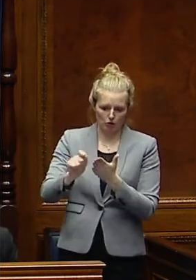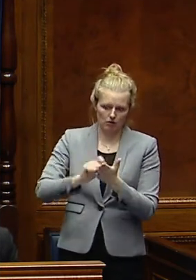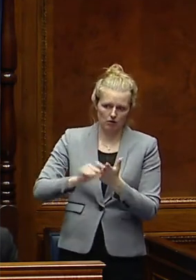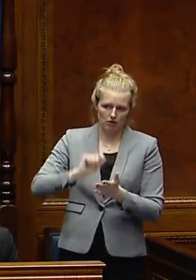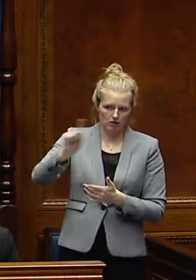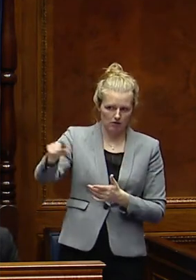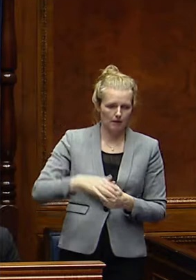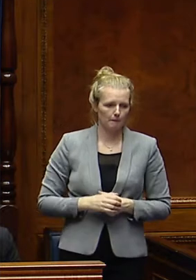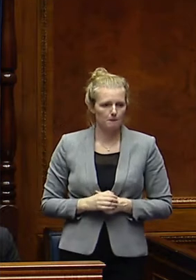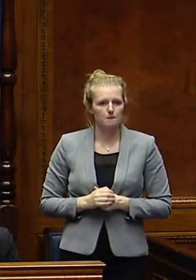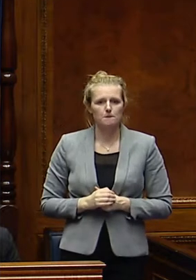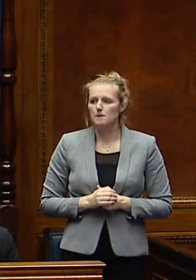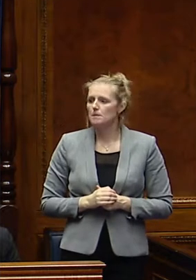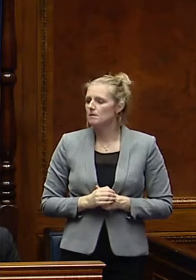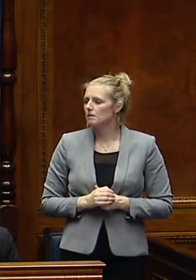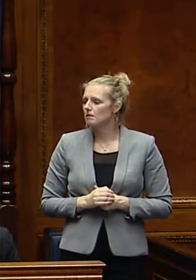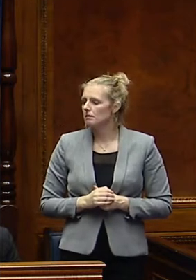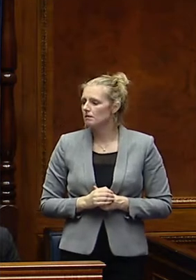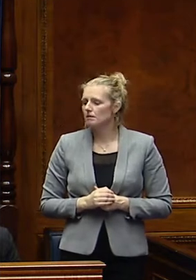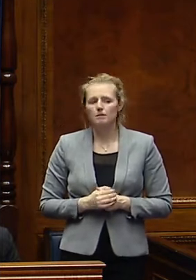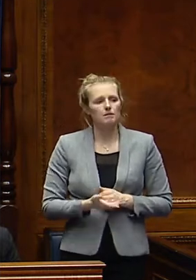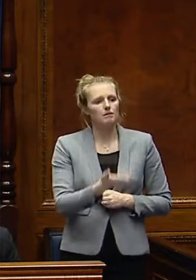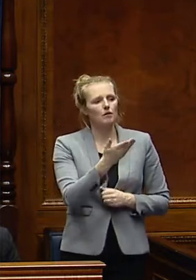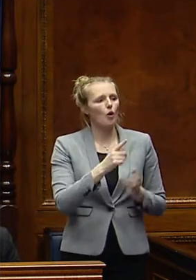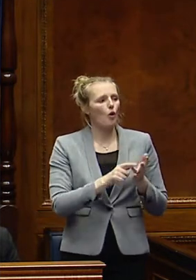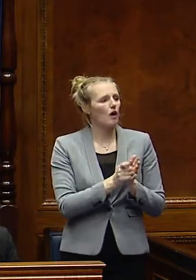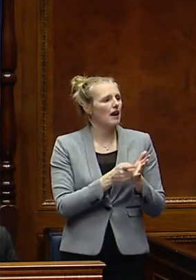you. Thank you. I call O'Lea Flynn.